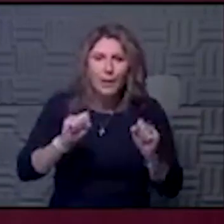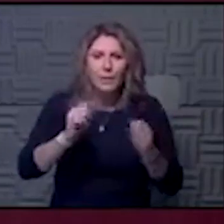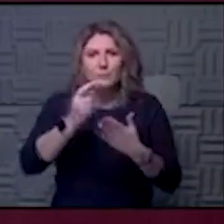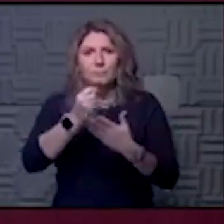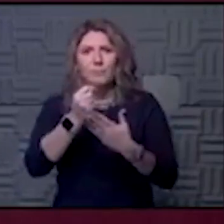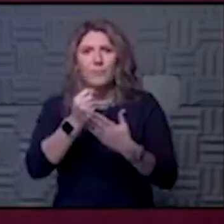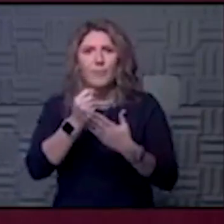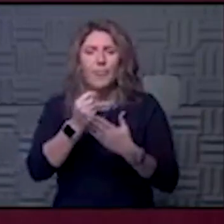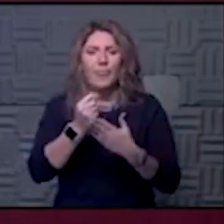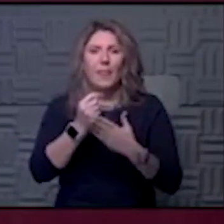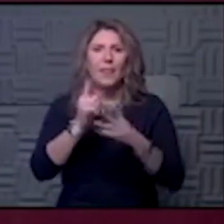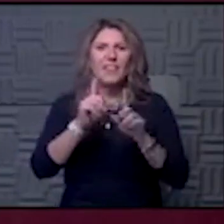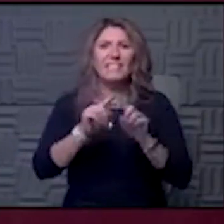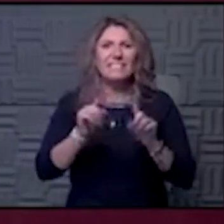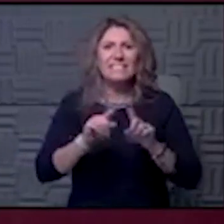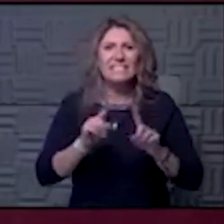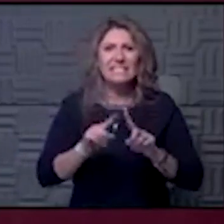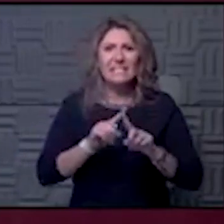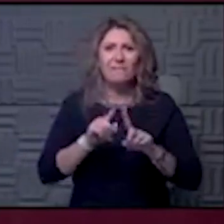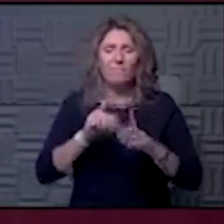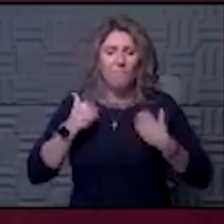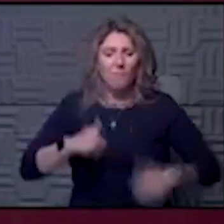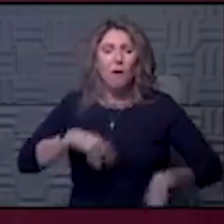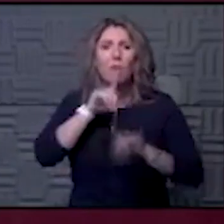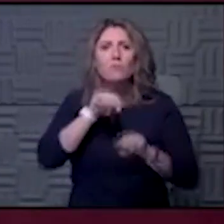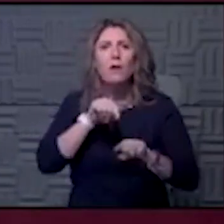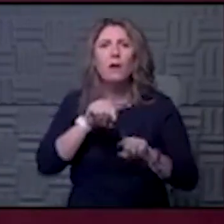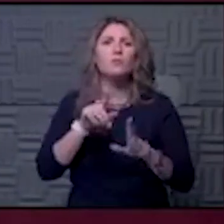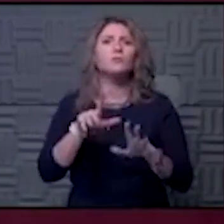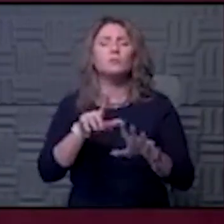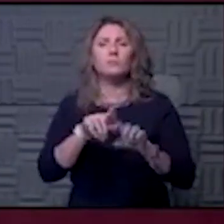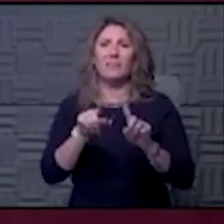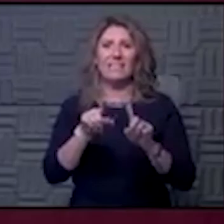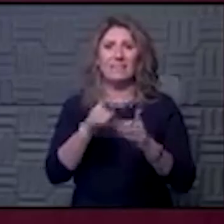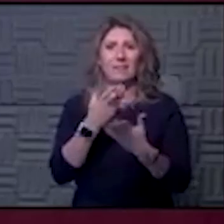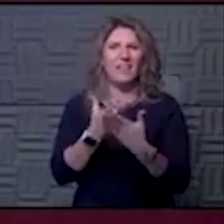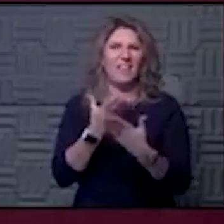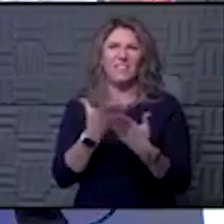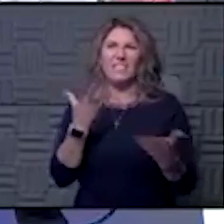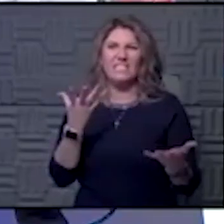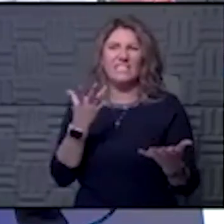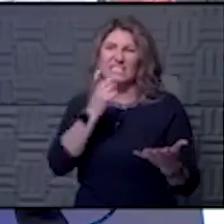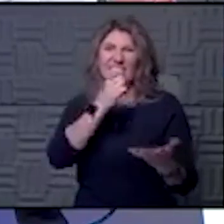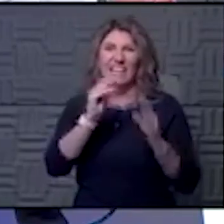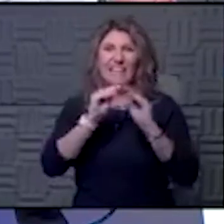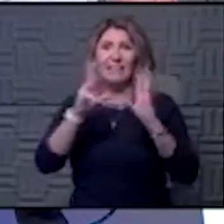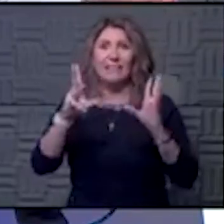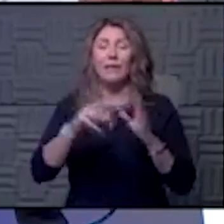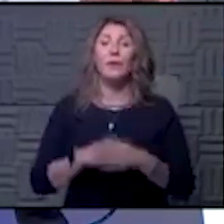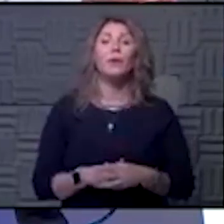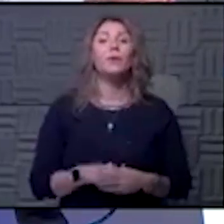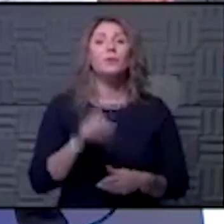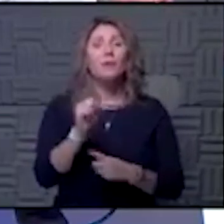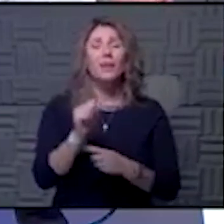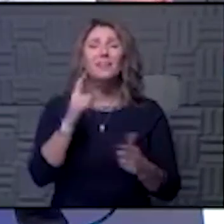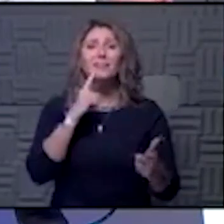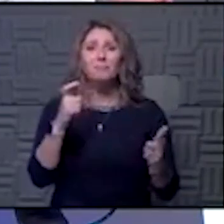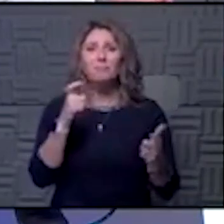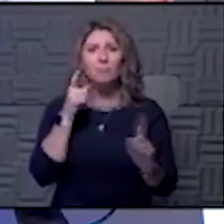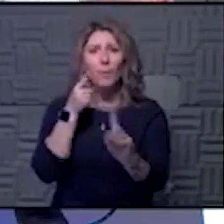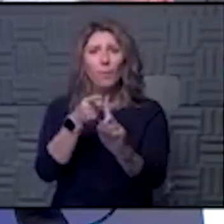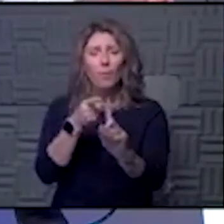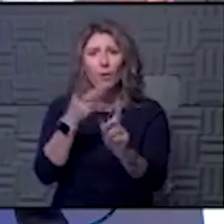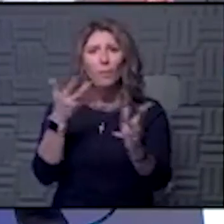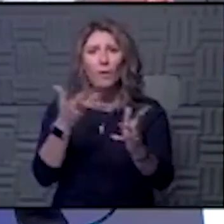those different storms. But so far, the evidence is not clear. What's really helping? I think the biggest thing to say is